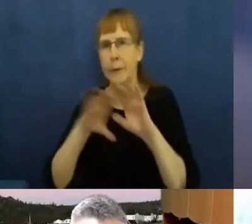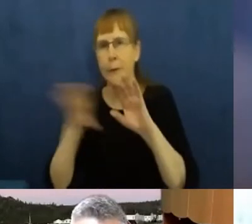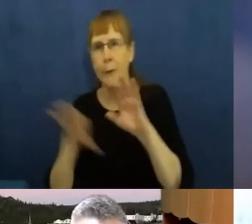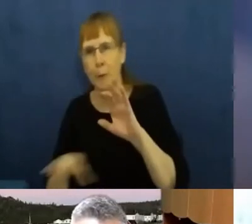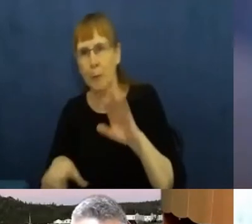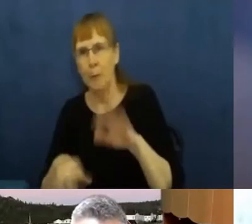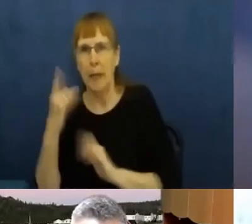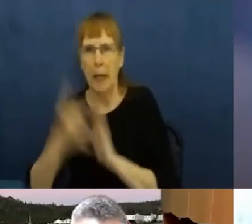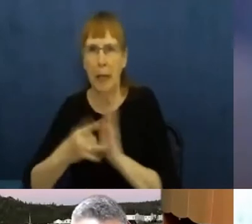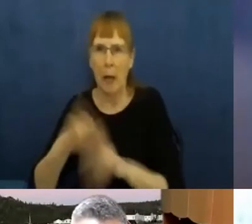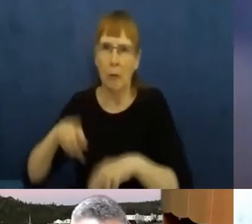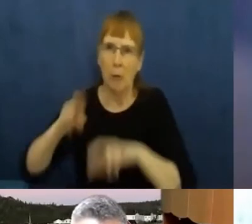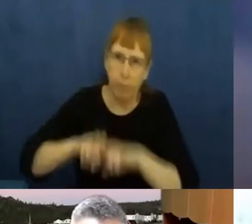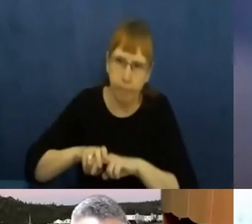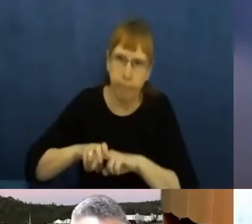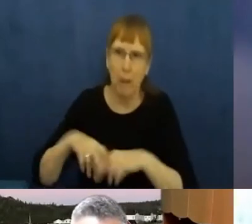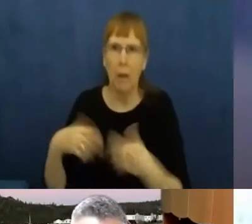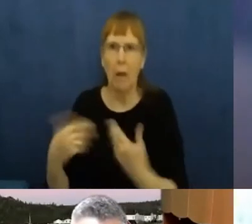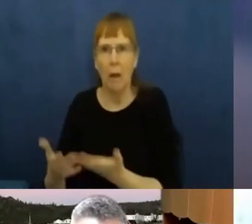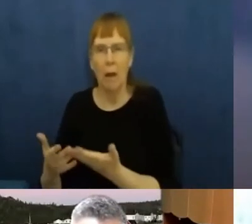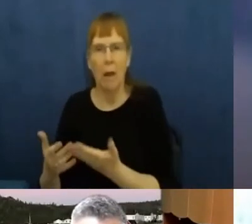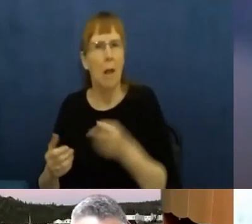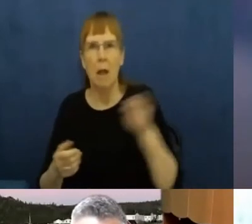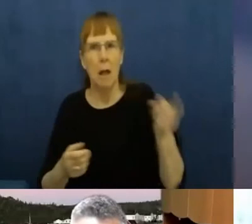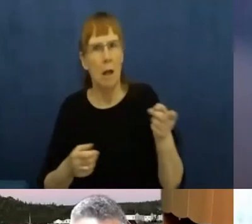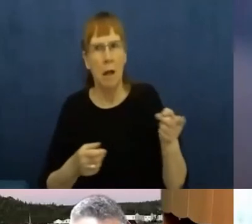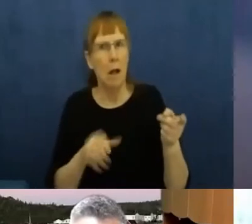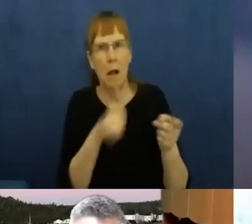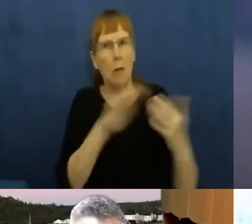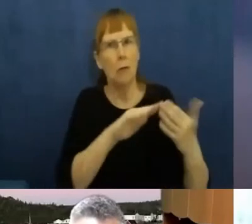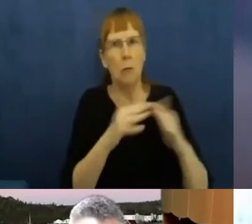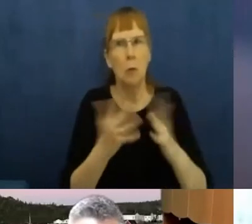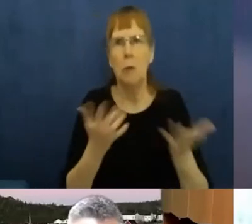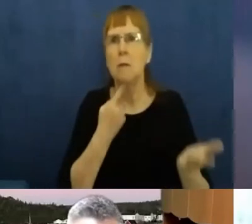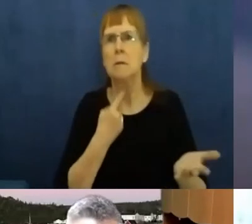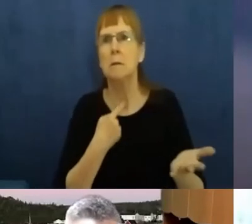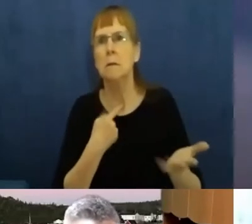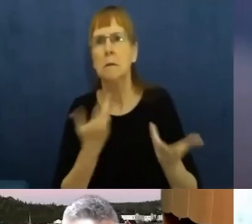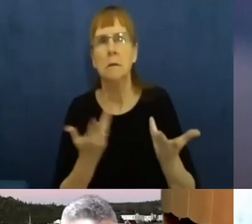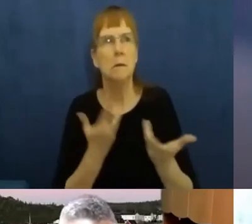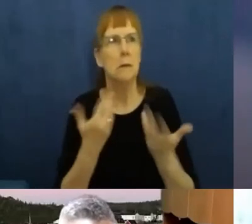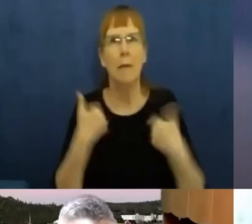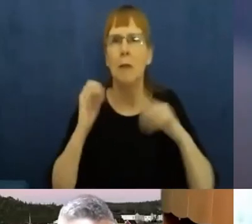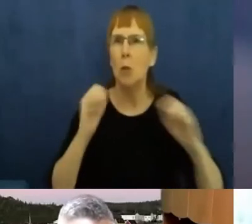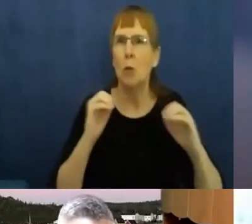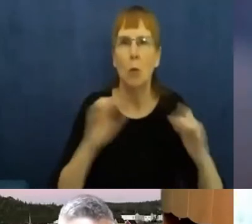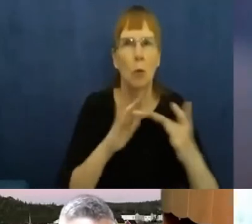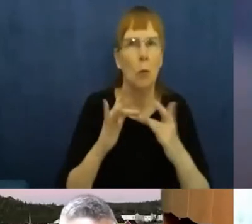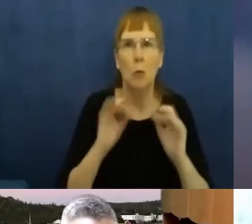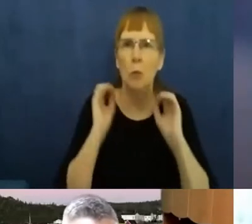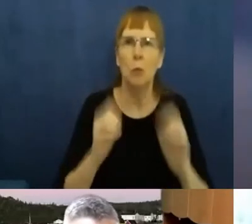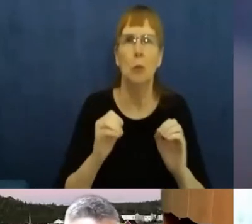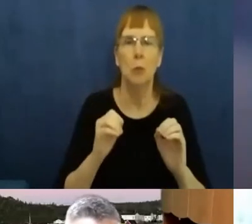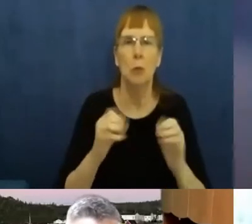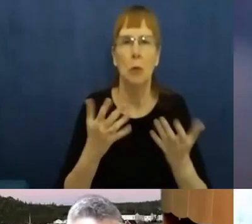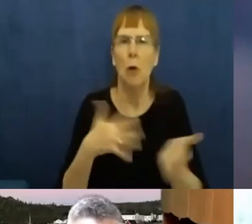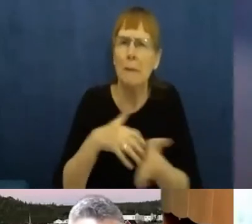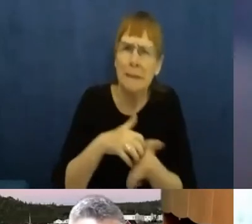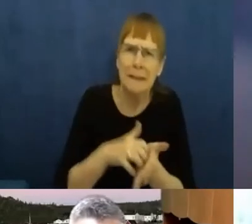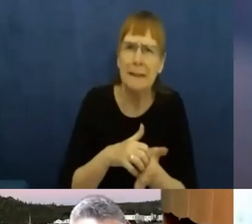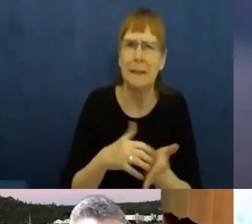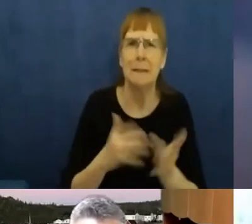would have done anything to get online. And I think that I know the government rolled out $500 million